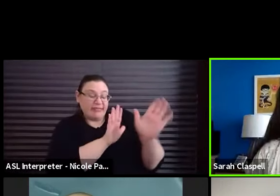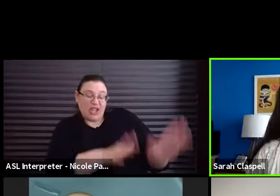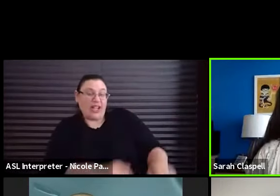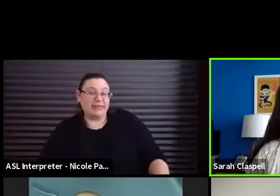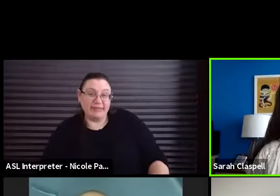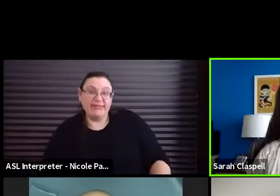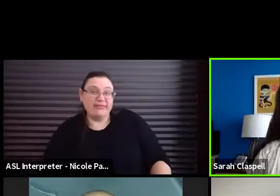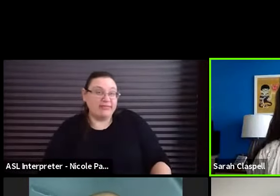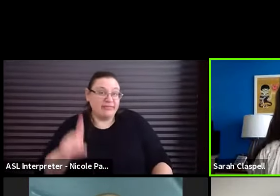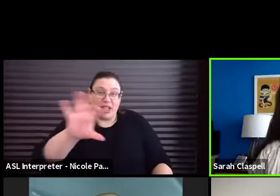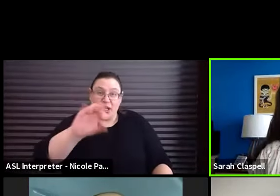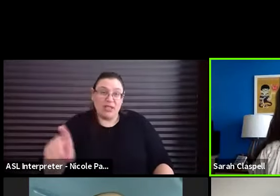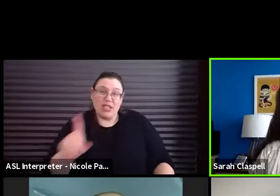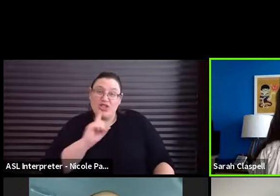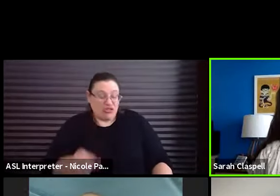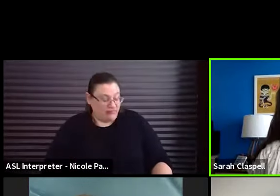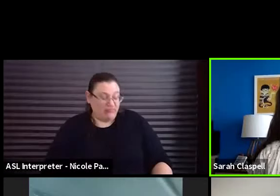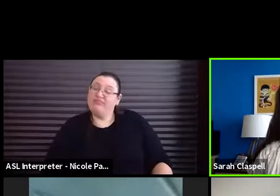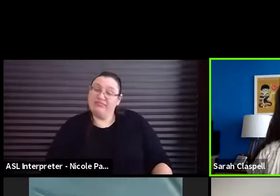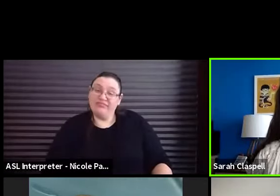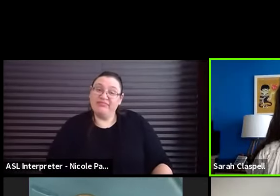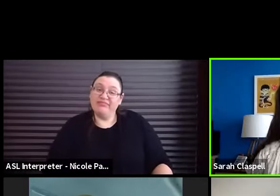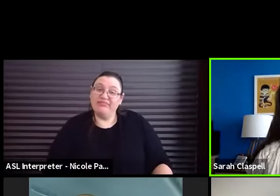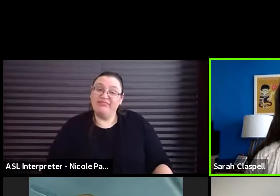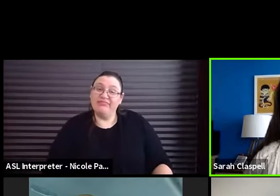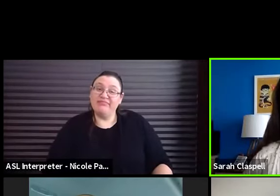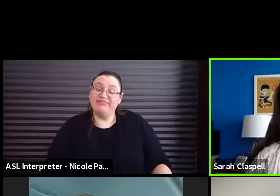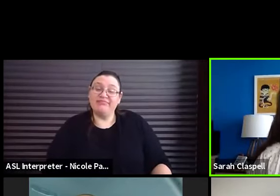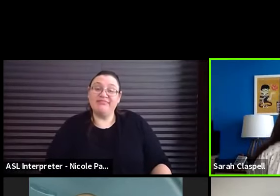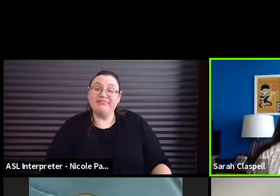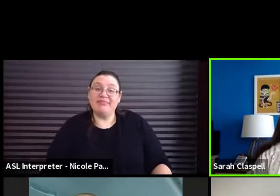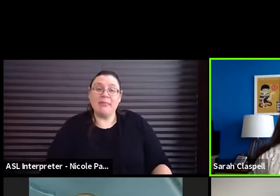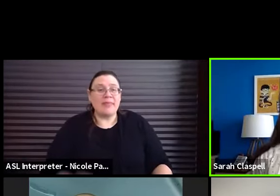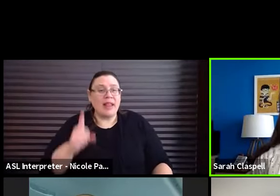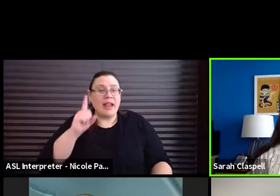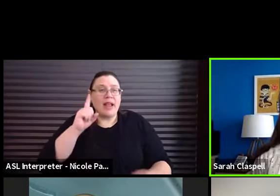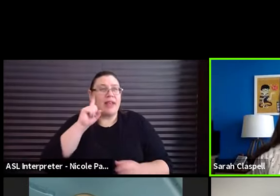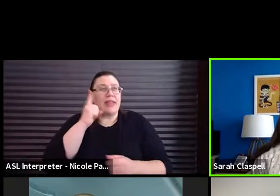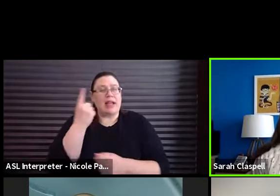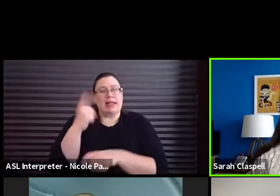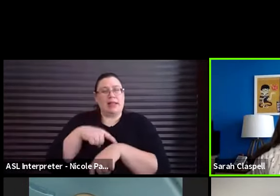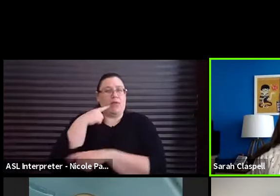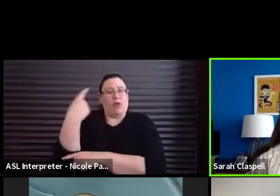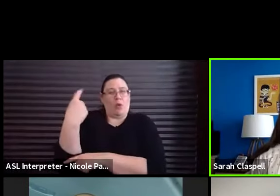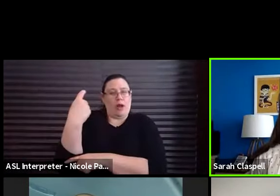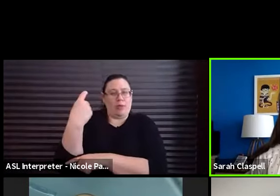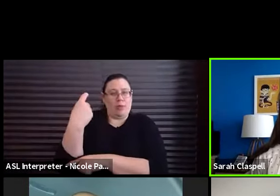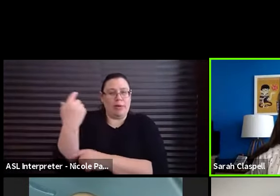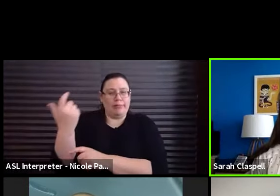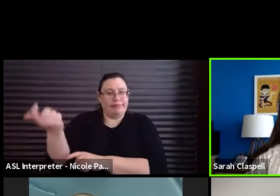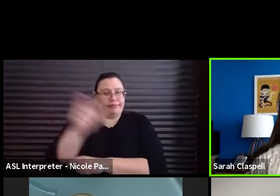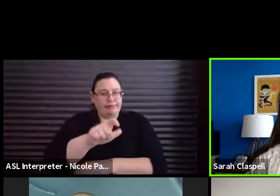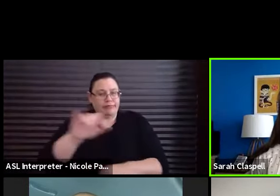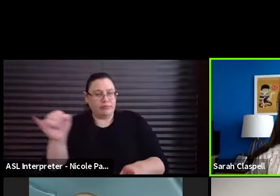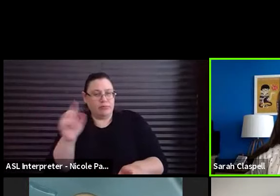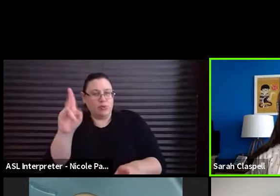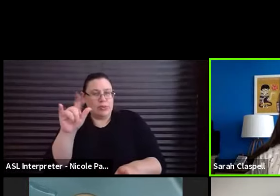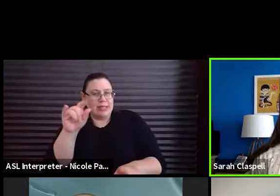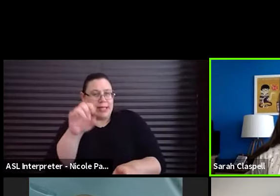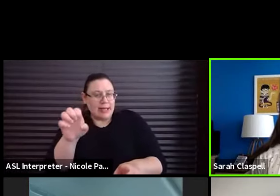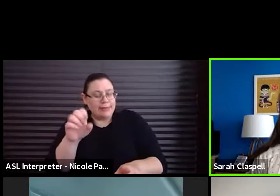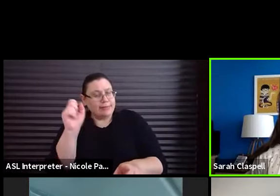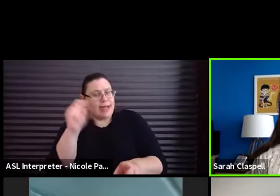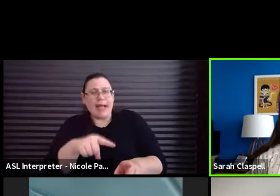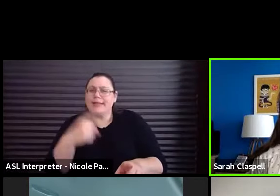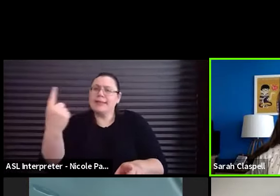that's a hundred percent true. Um, uh, I think we just have time for one more. Let's get Juliet. Um, let's ask Juliet